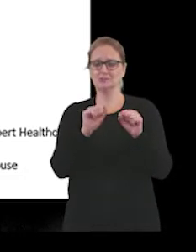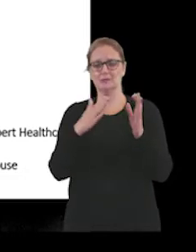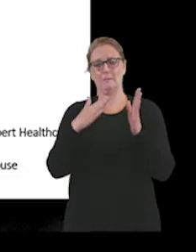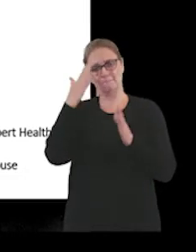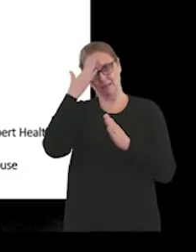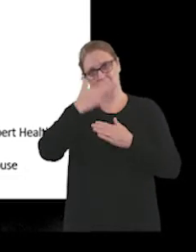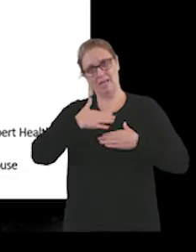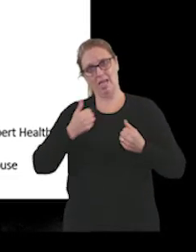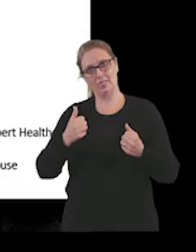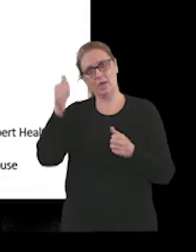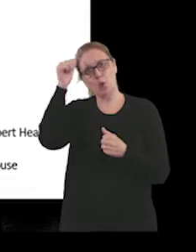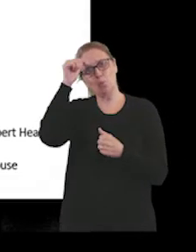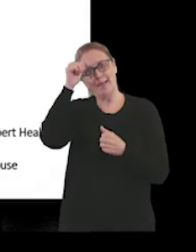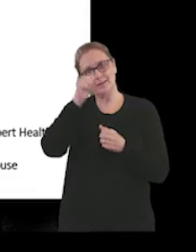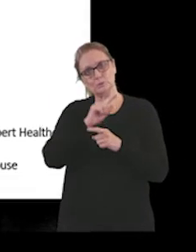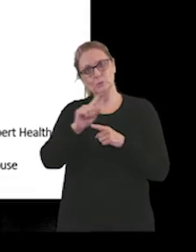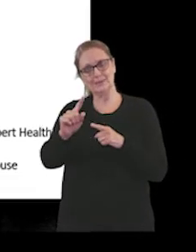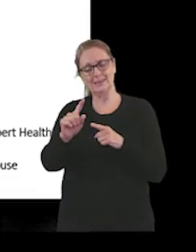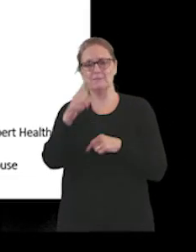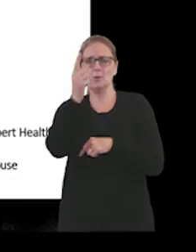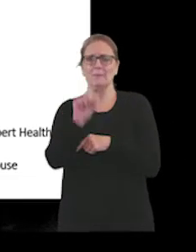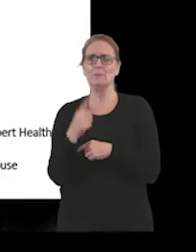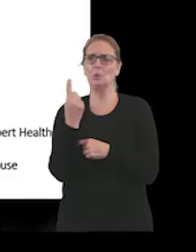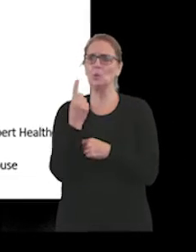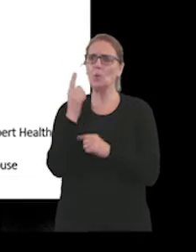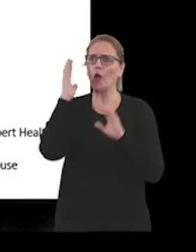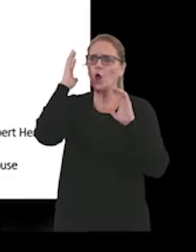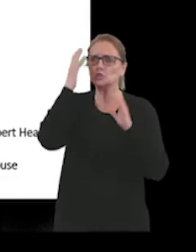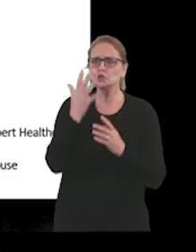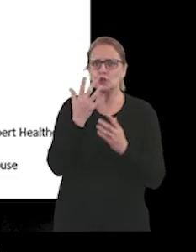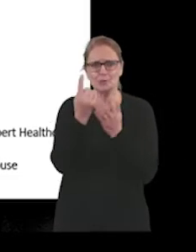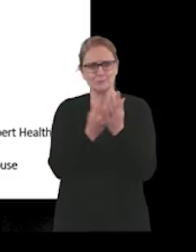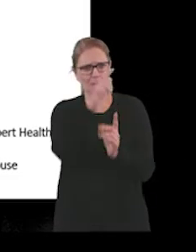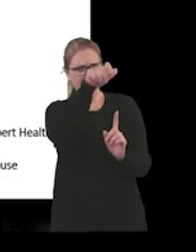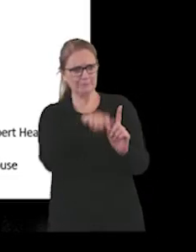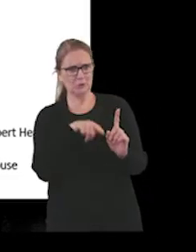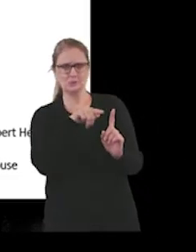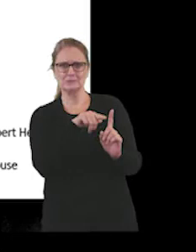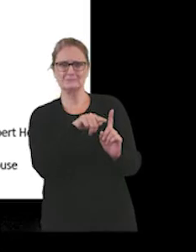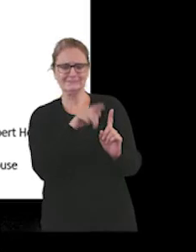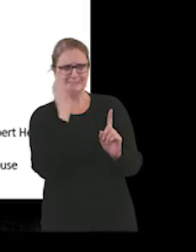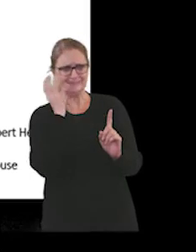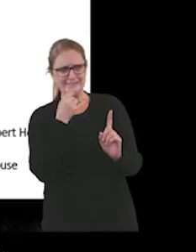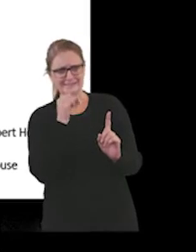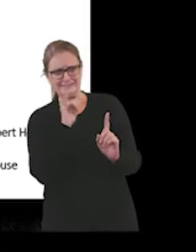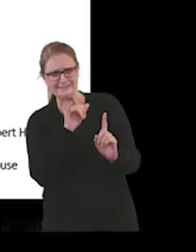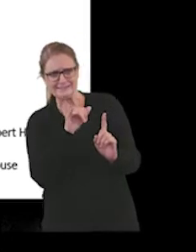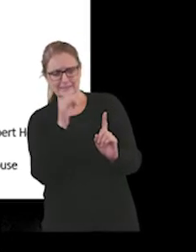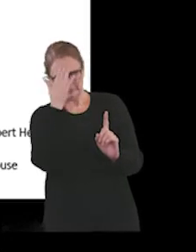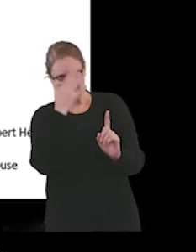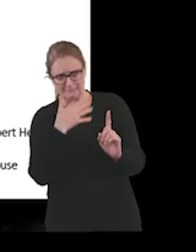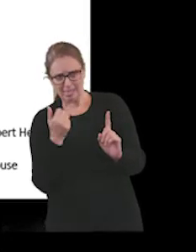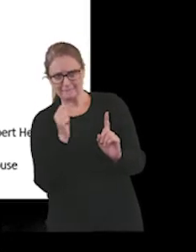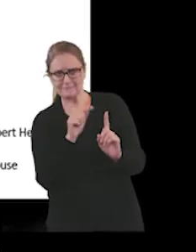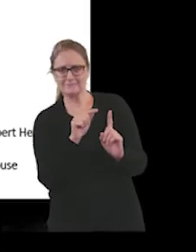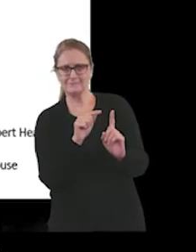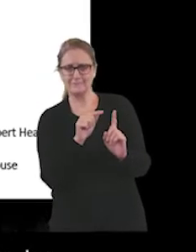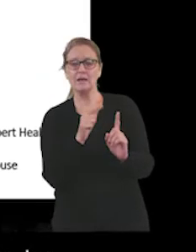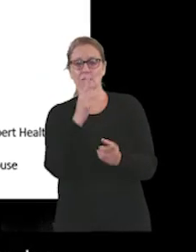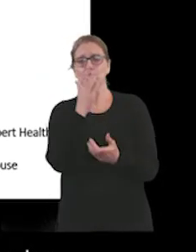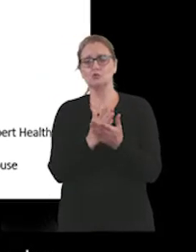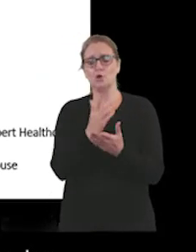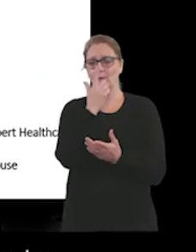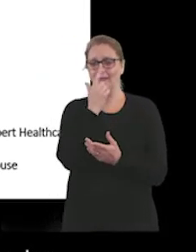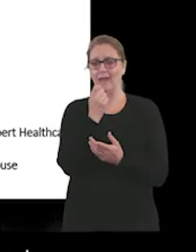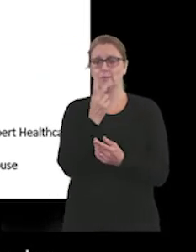for people that have got concerns. And I'm sure we'll be able to put this out again. But the number